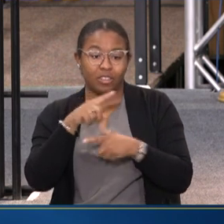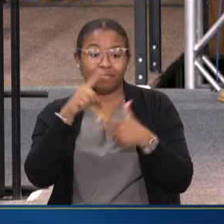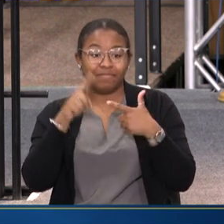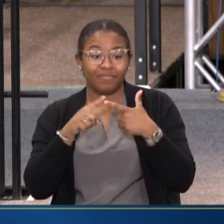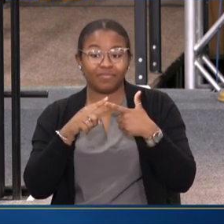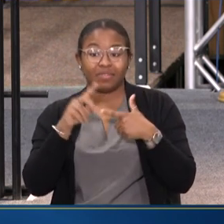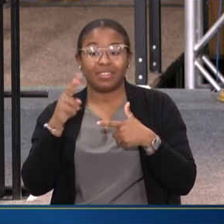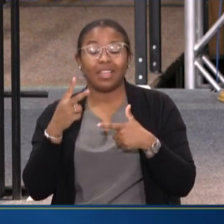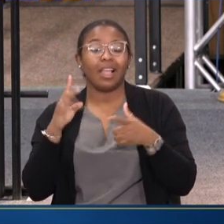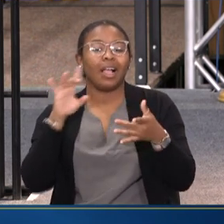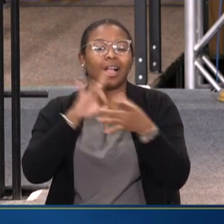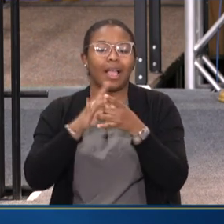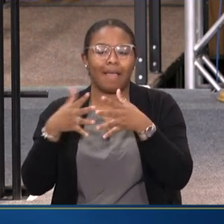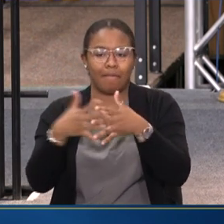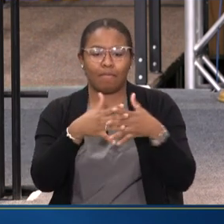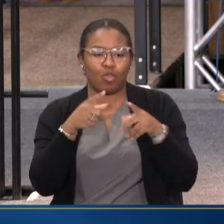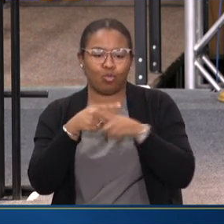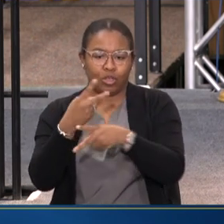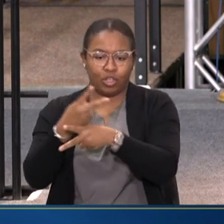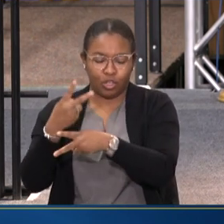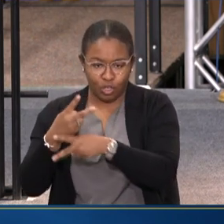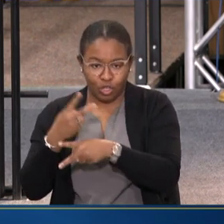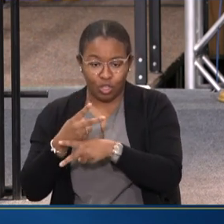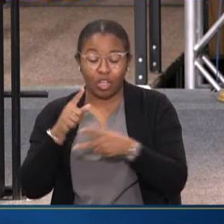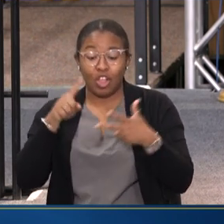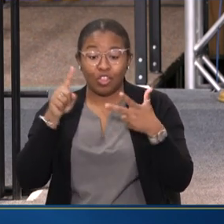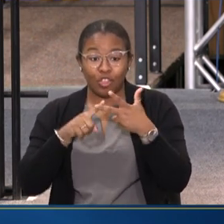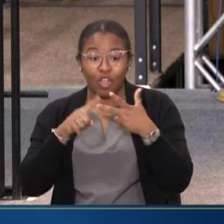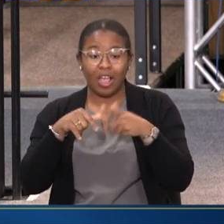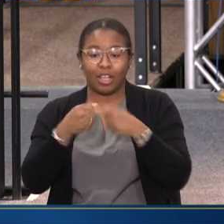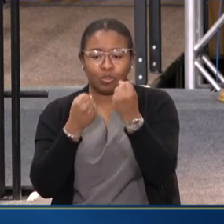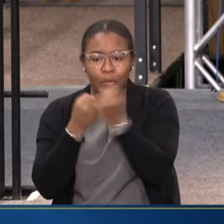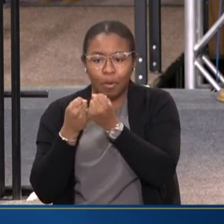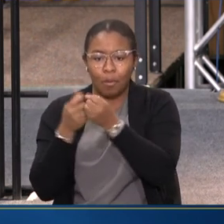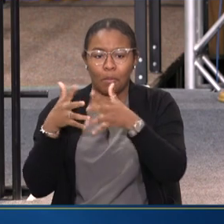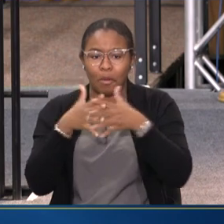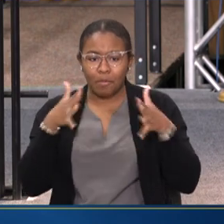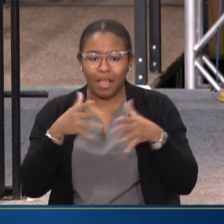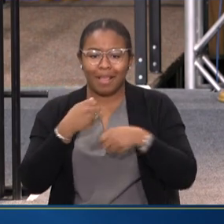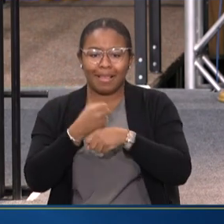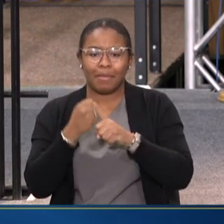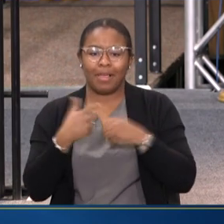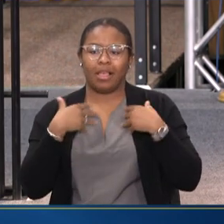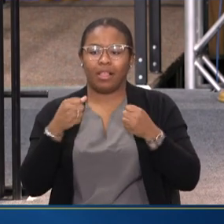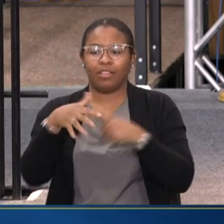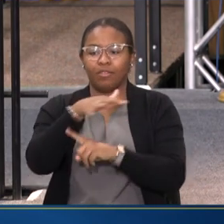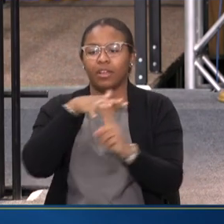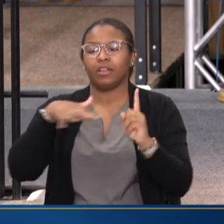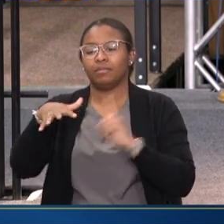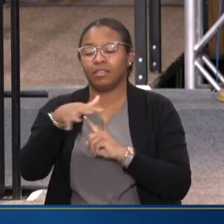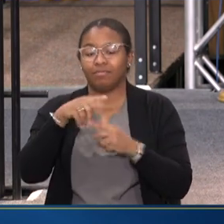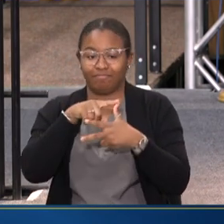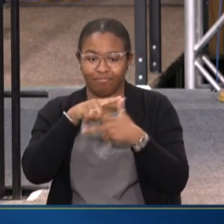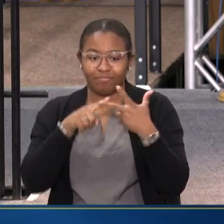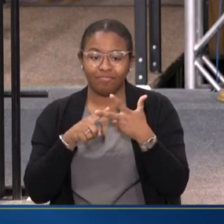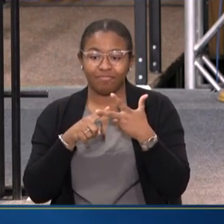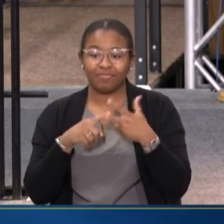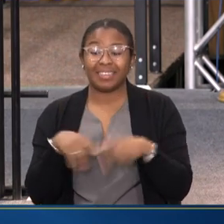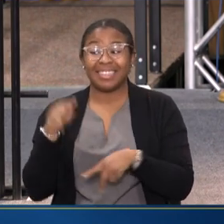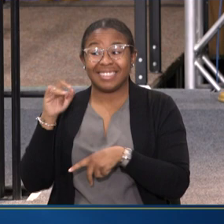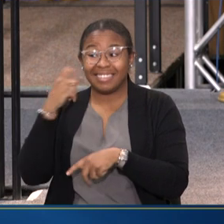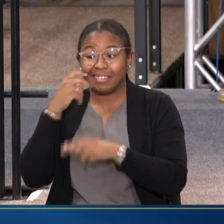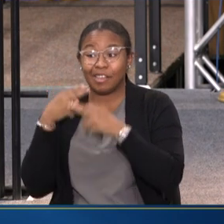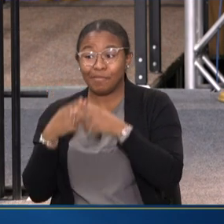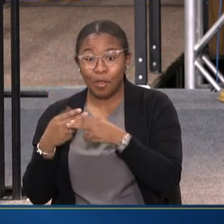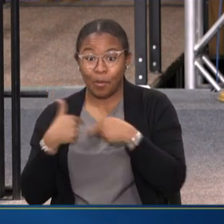to care. And the third is supporting Americans by creating healthy environments. As Tisa mentioned, we